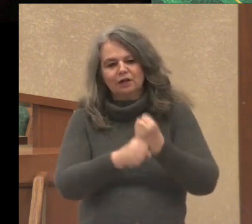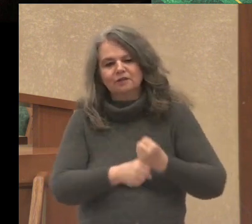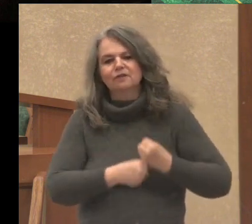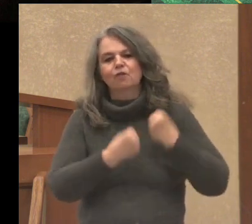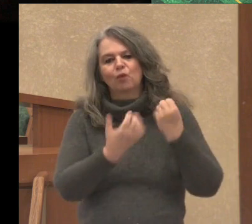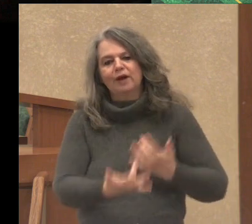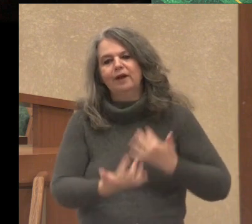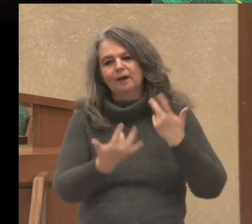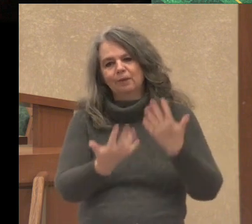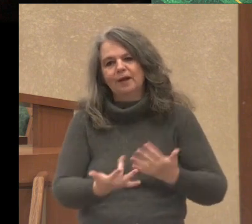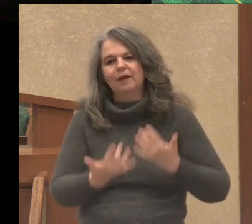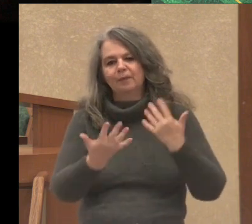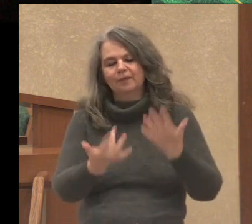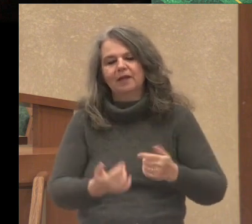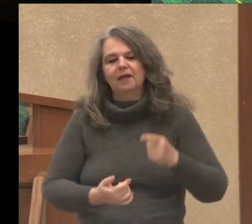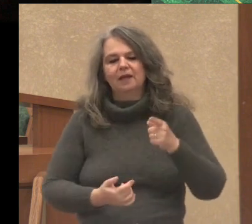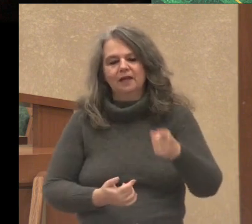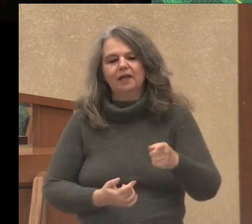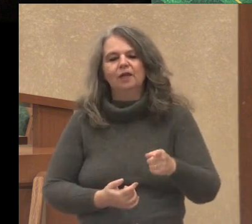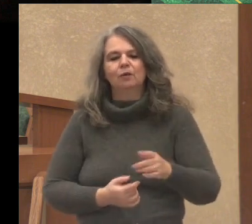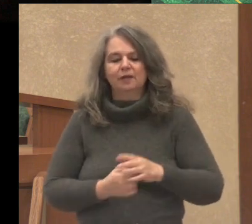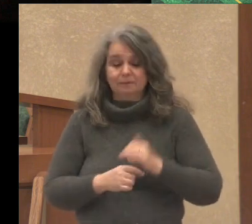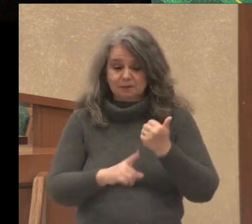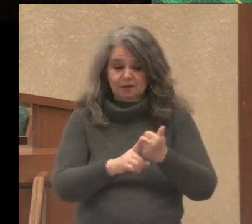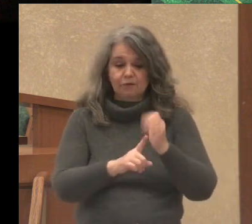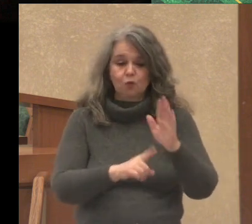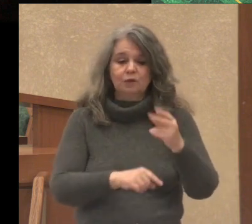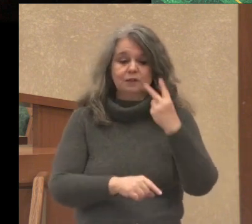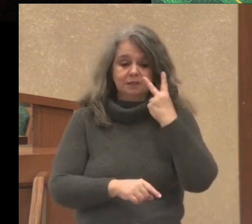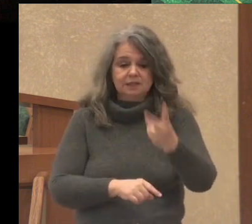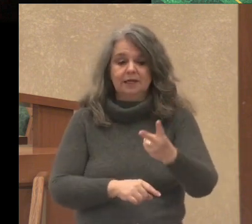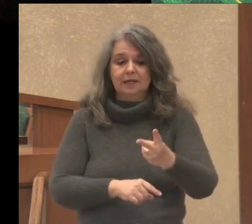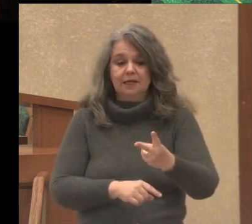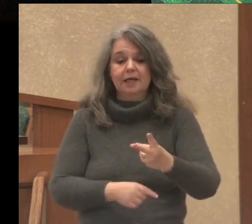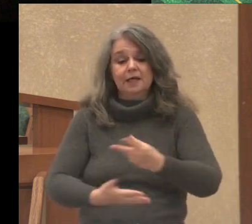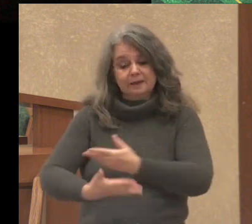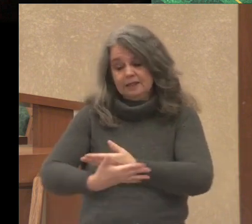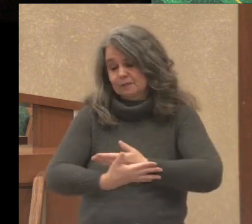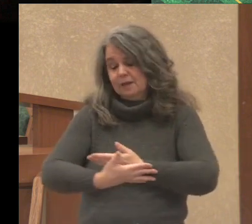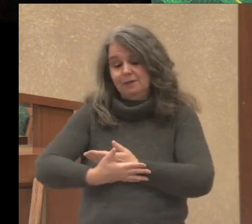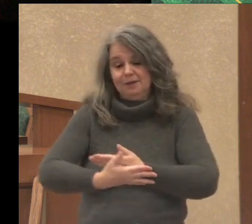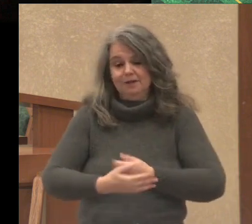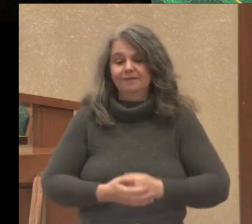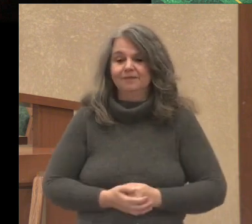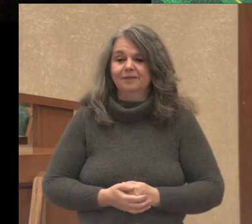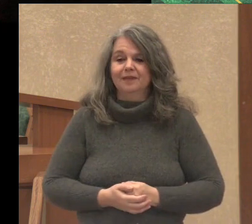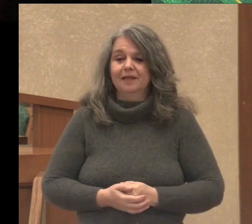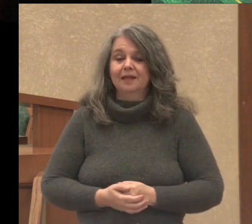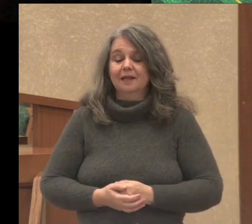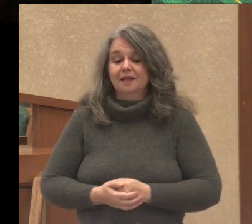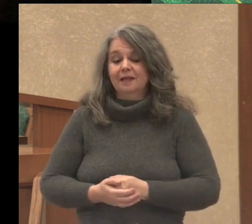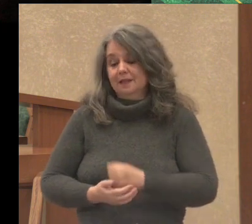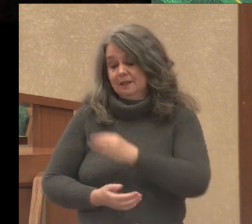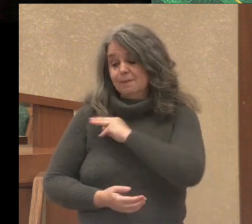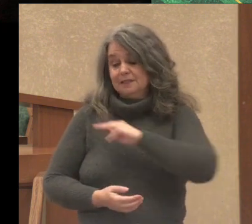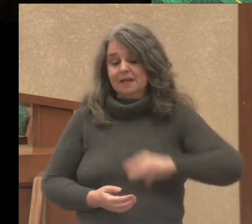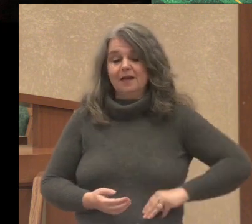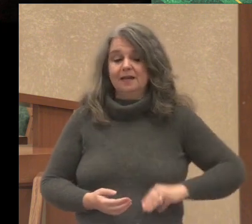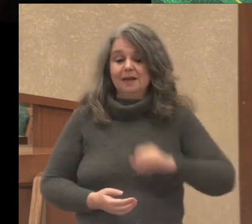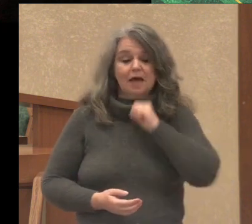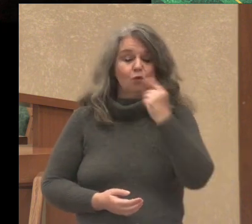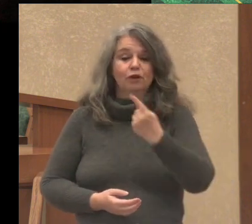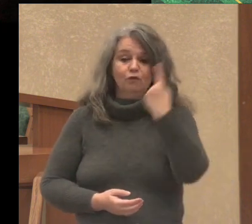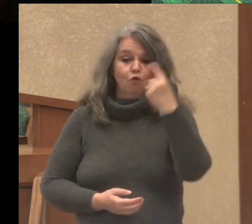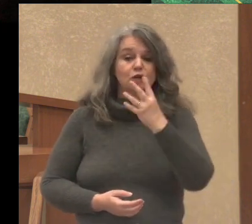he would personally see the Messiah. And this Messiah would not be just for the Jews,